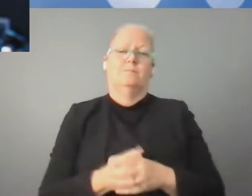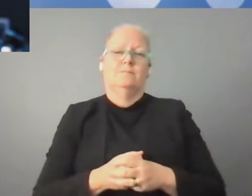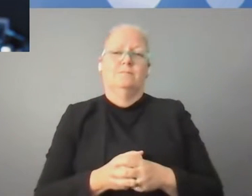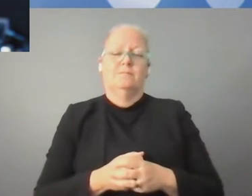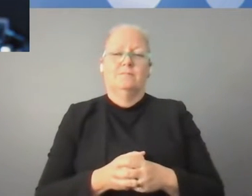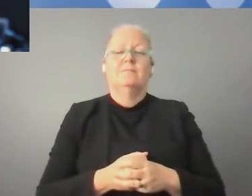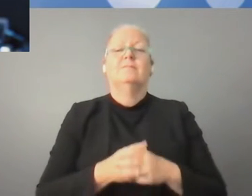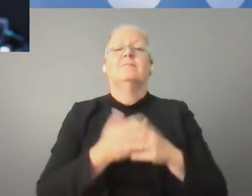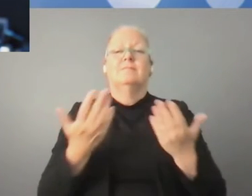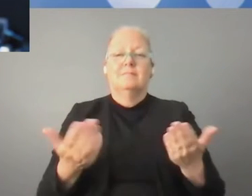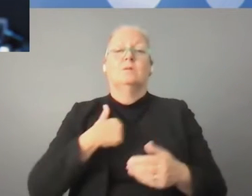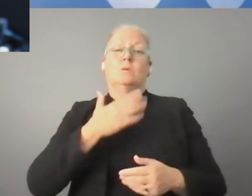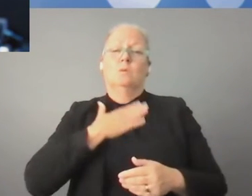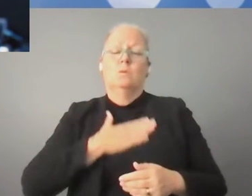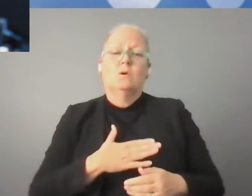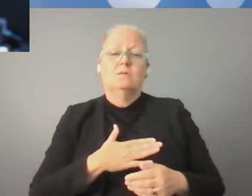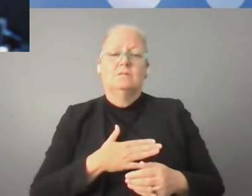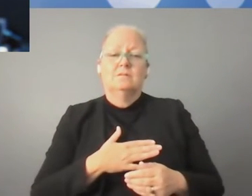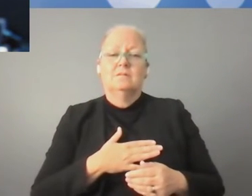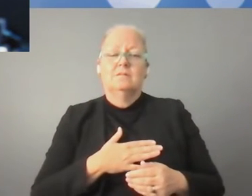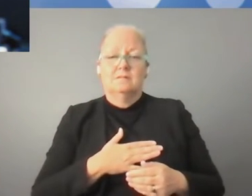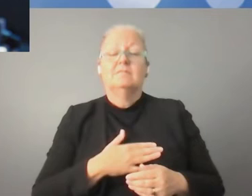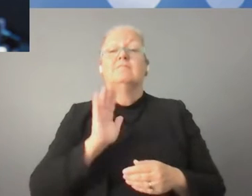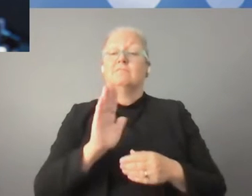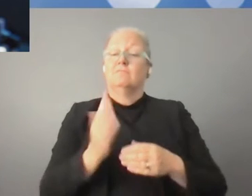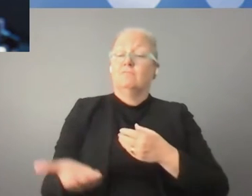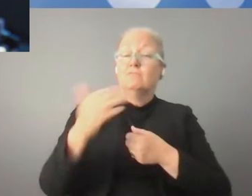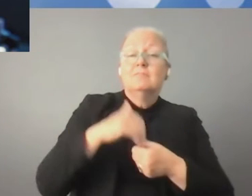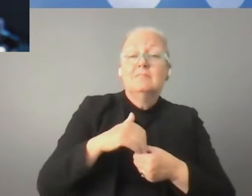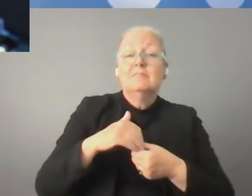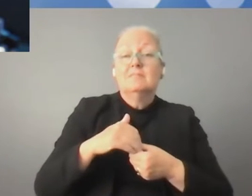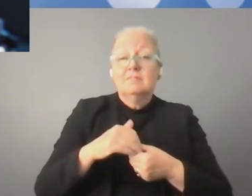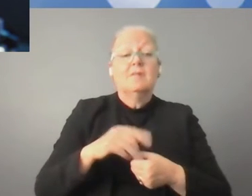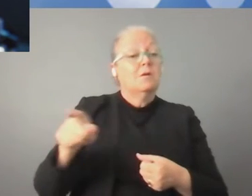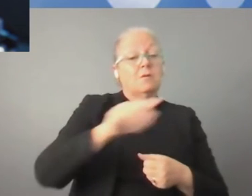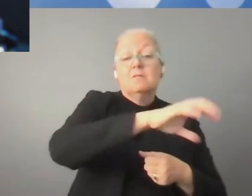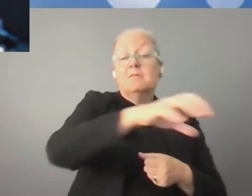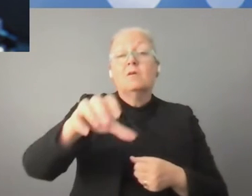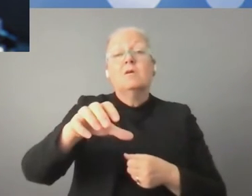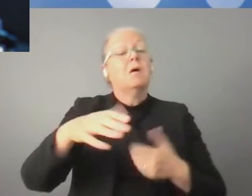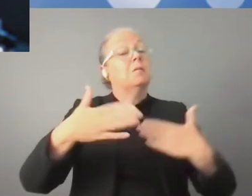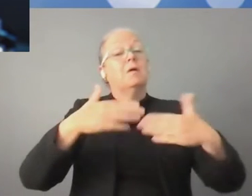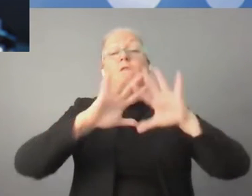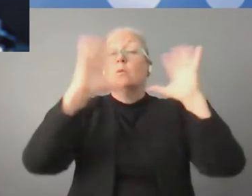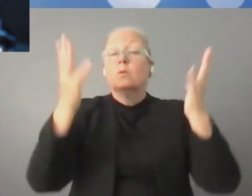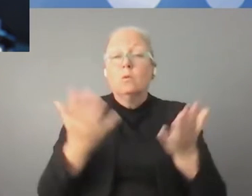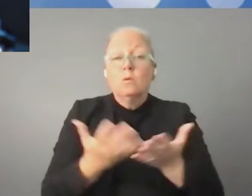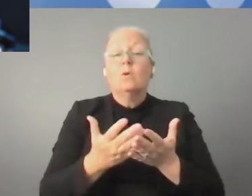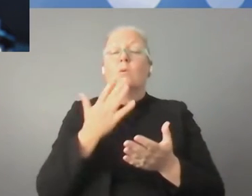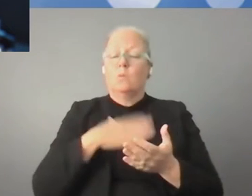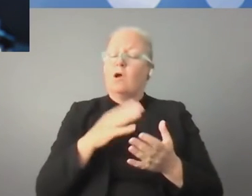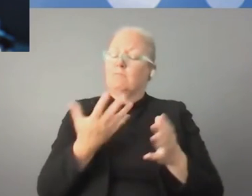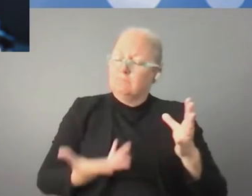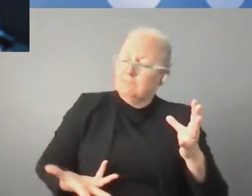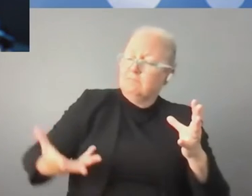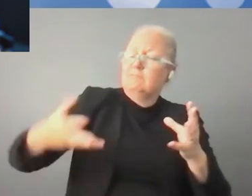to ensure the broadest participation of all stakeholders in the work of the forum. At the same